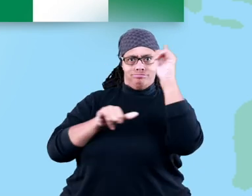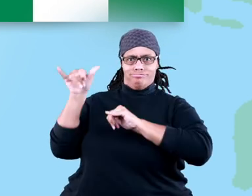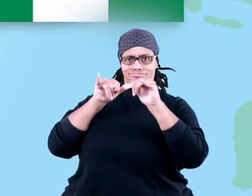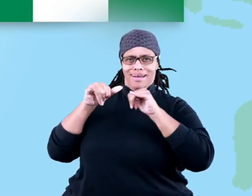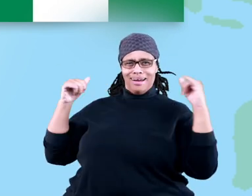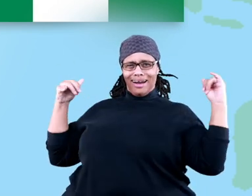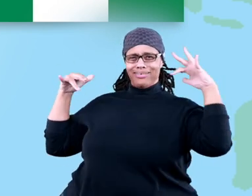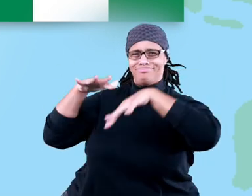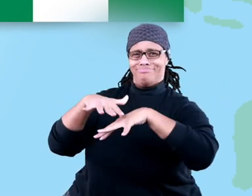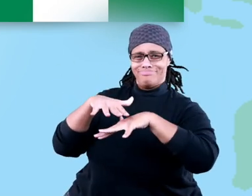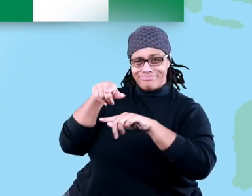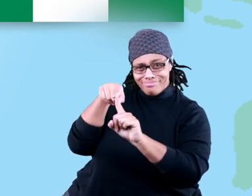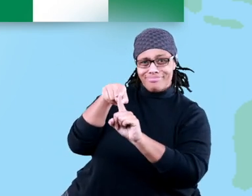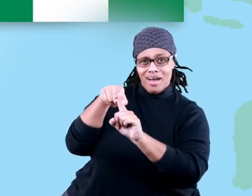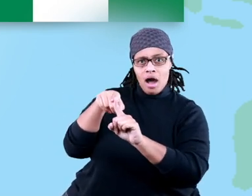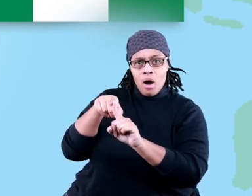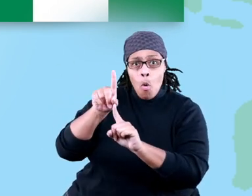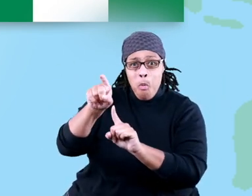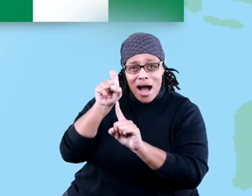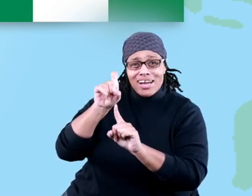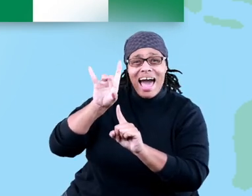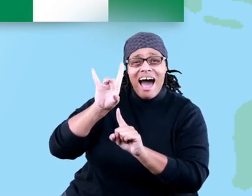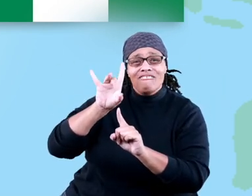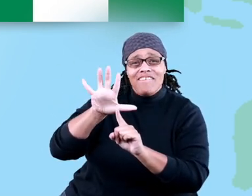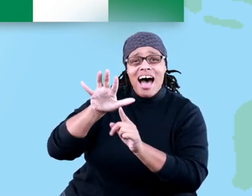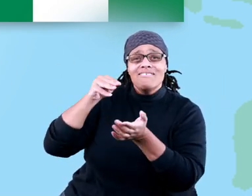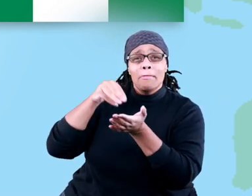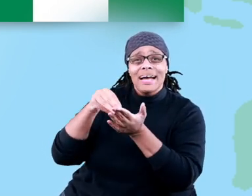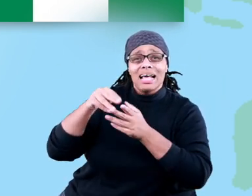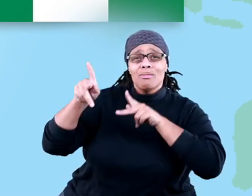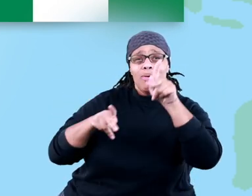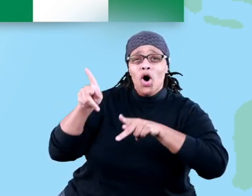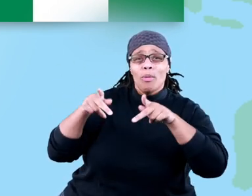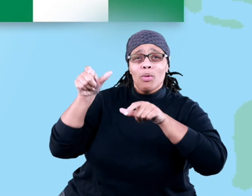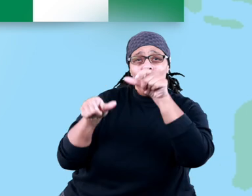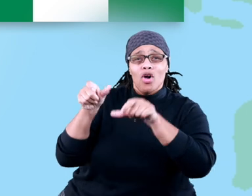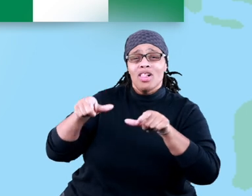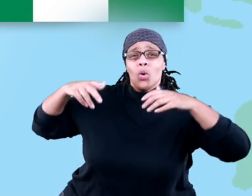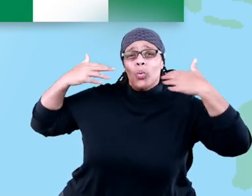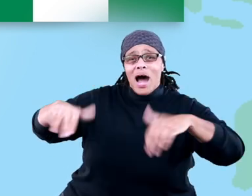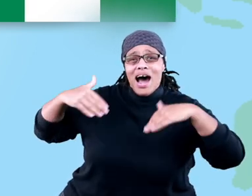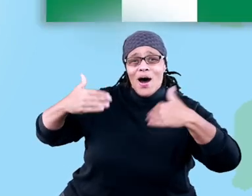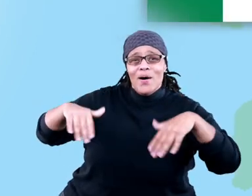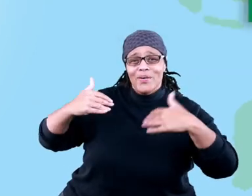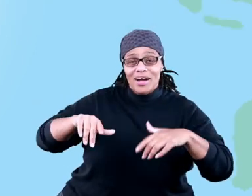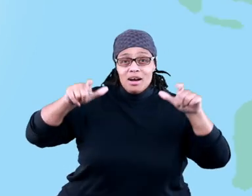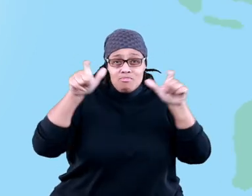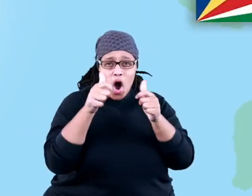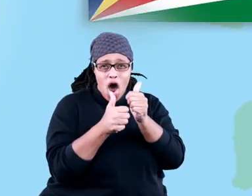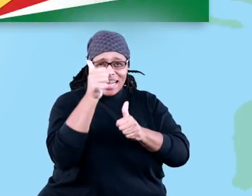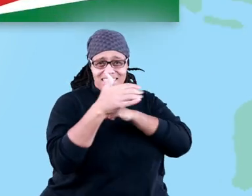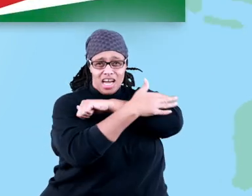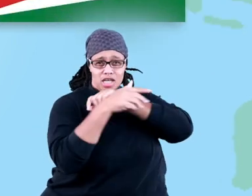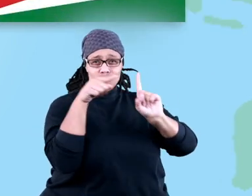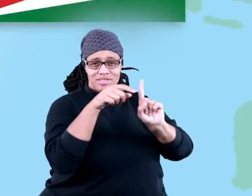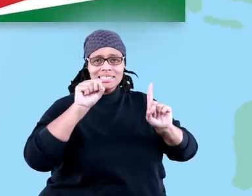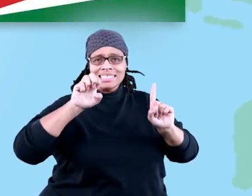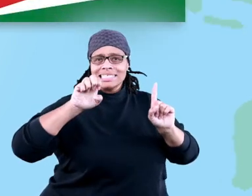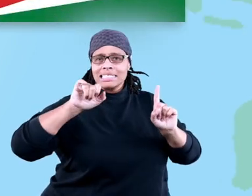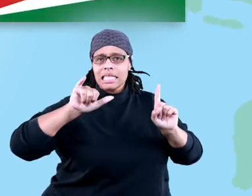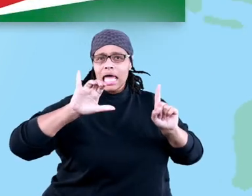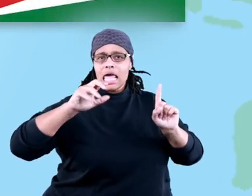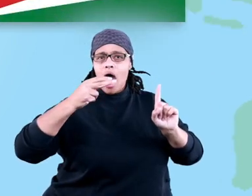is the most populated with 185 million people. The smallest country